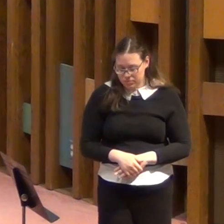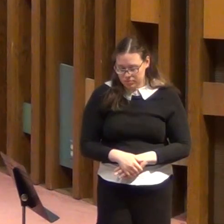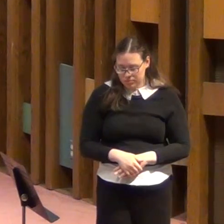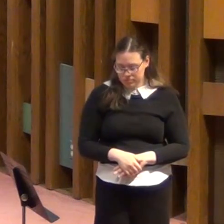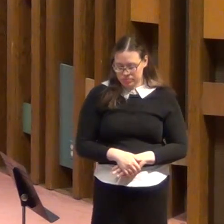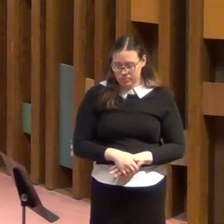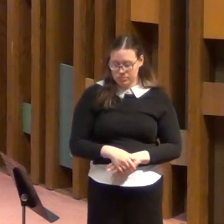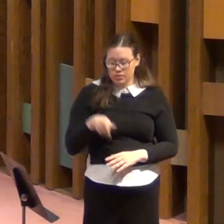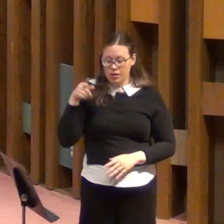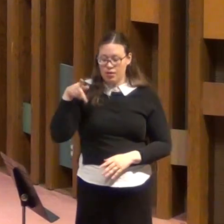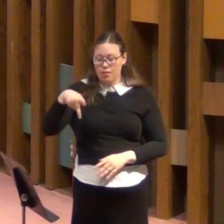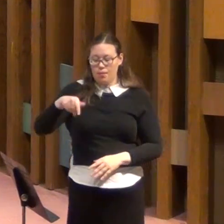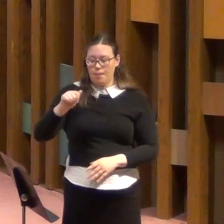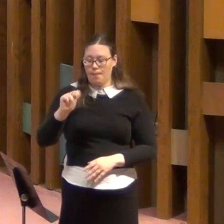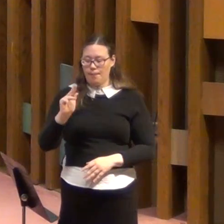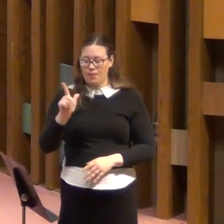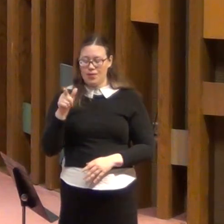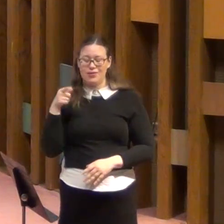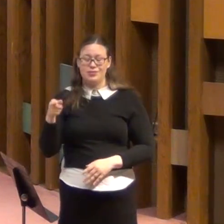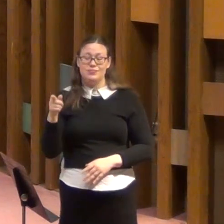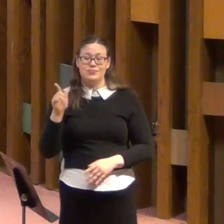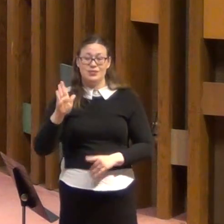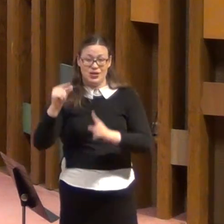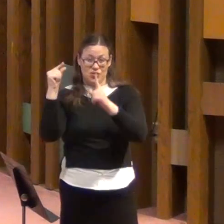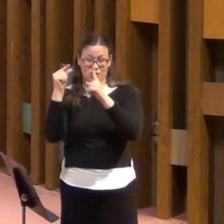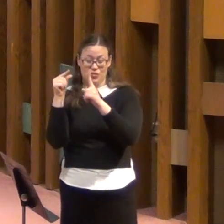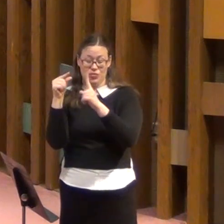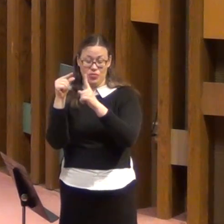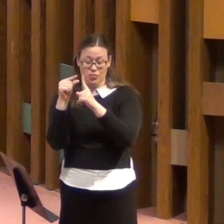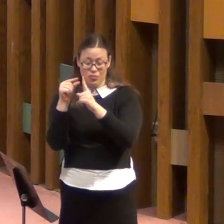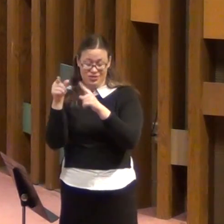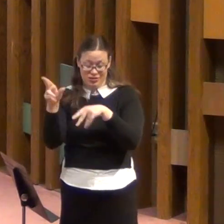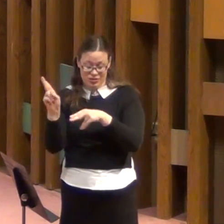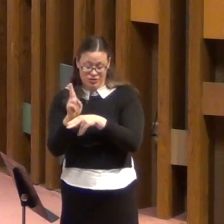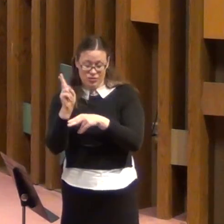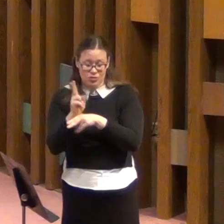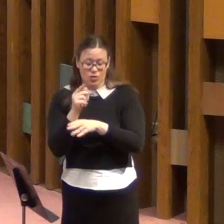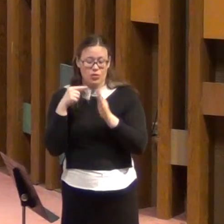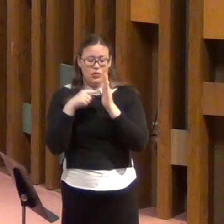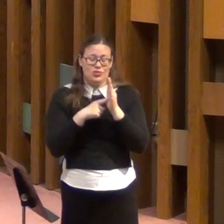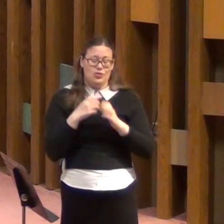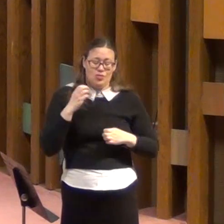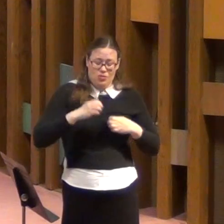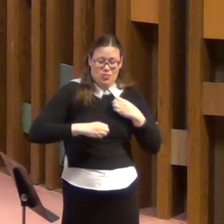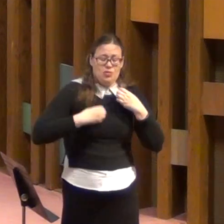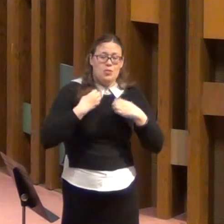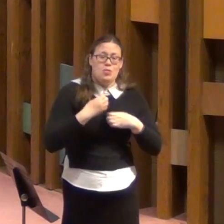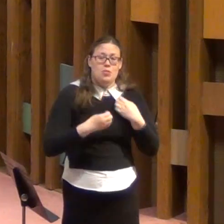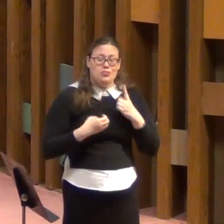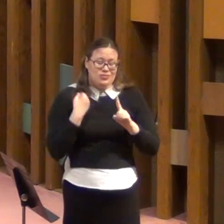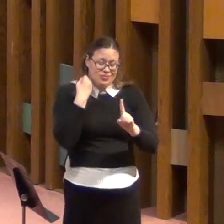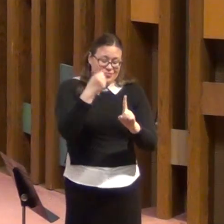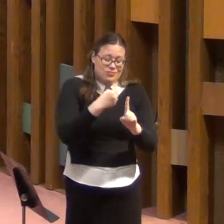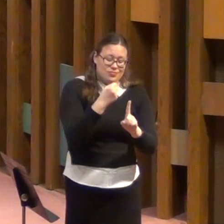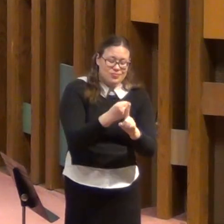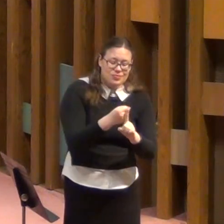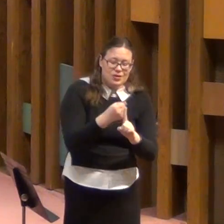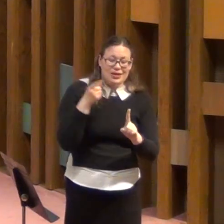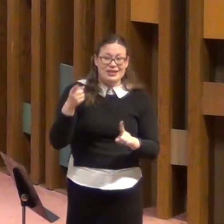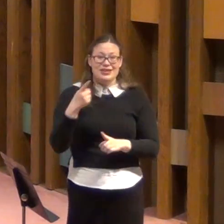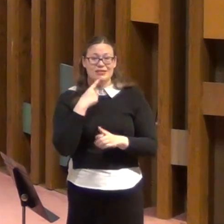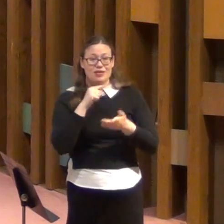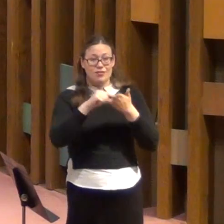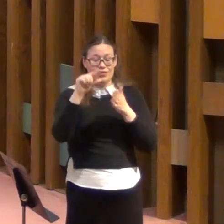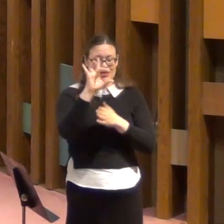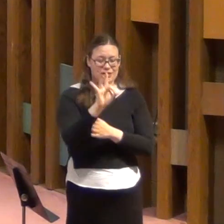Paul's choice of words in verses 8 and 9 convey a deep emotional impact on his circumstances. He said in